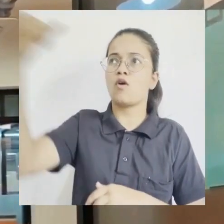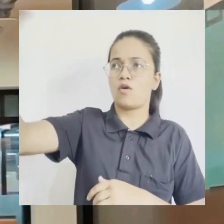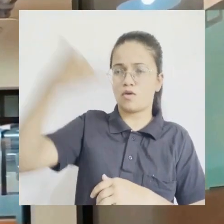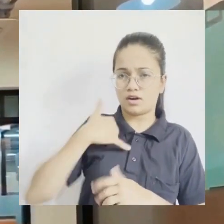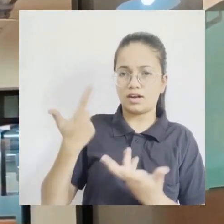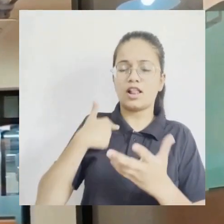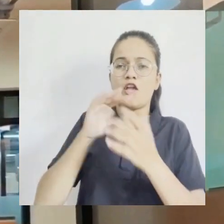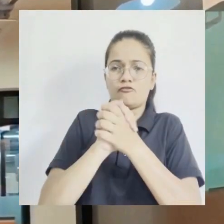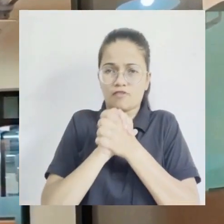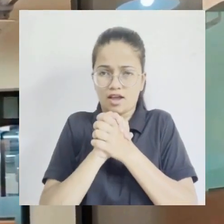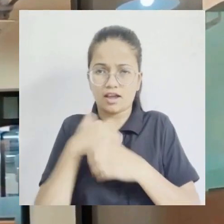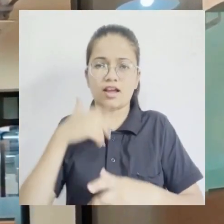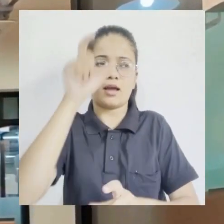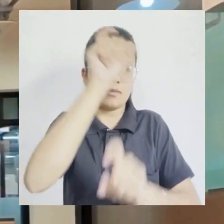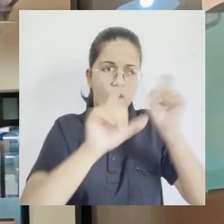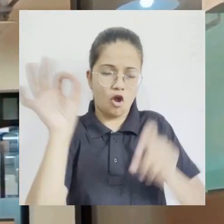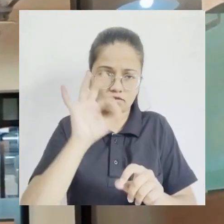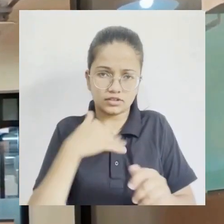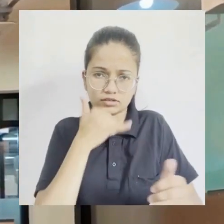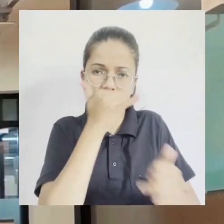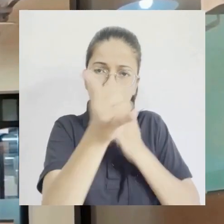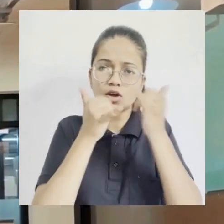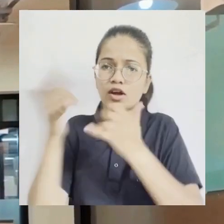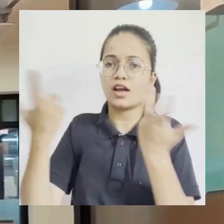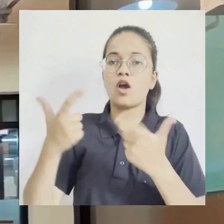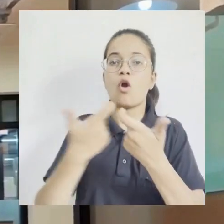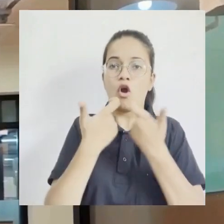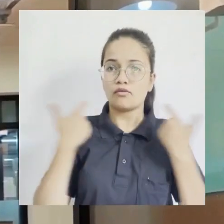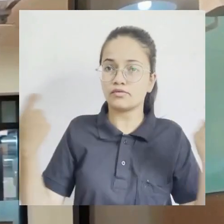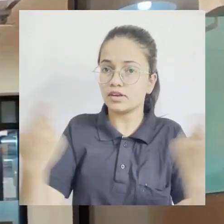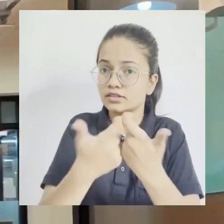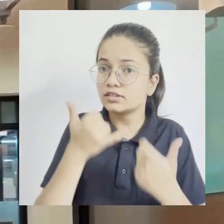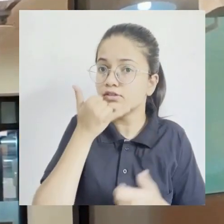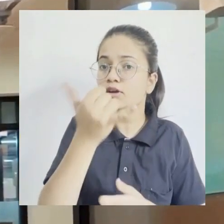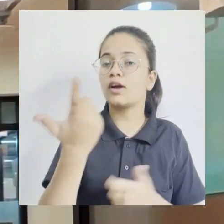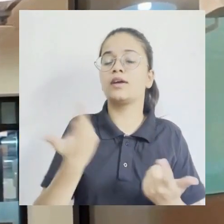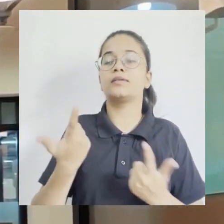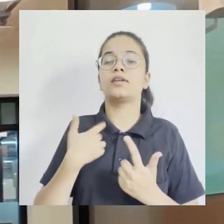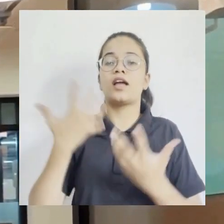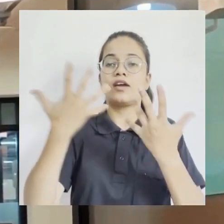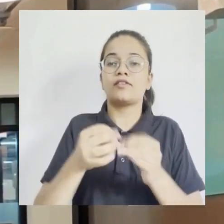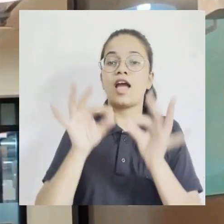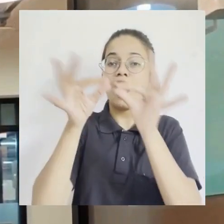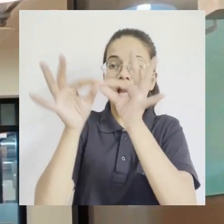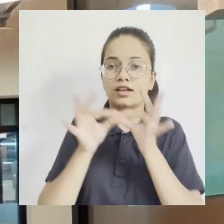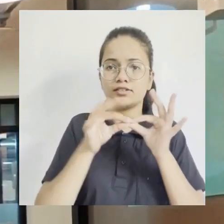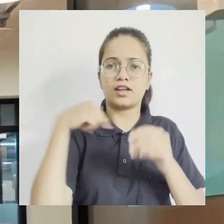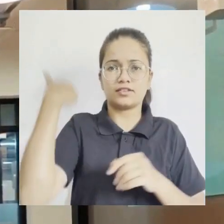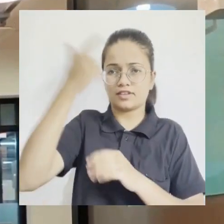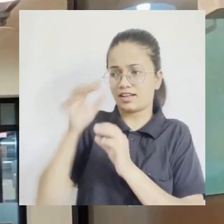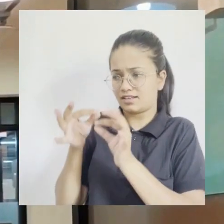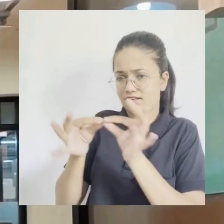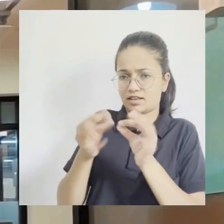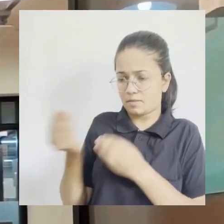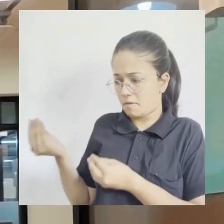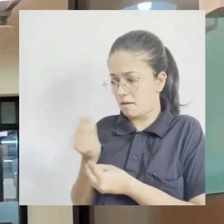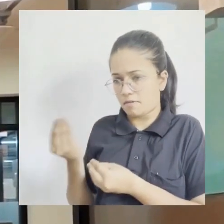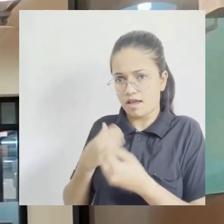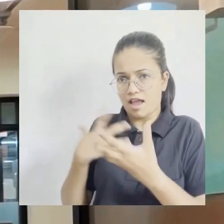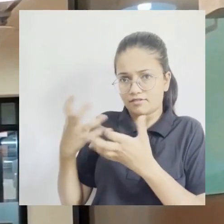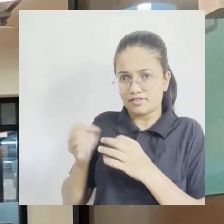colleagues or their friends. It allows you to make conference calls. It allows you to interpret face-to-face when you're